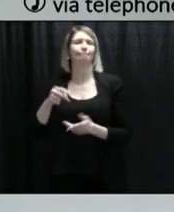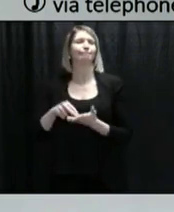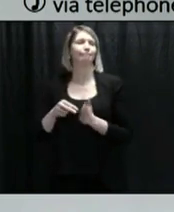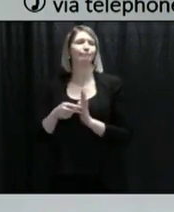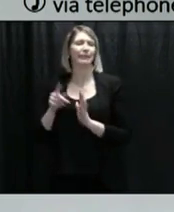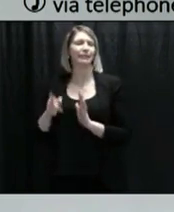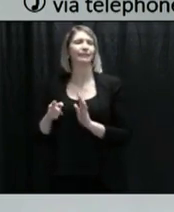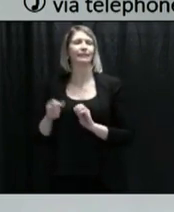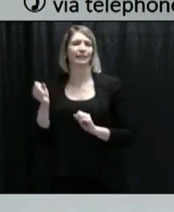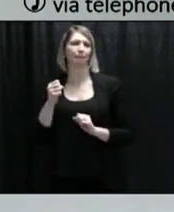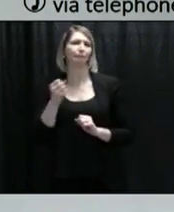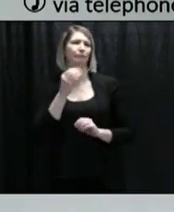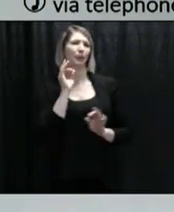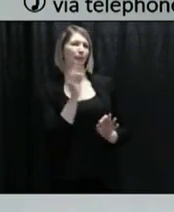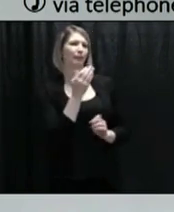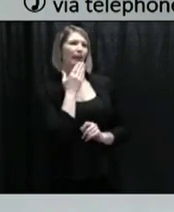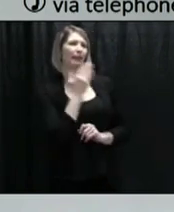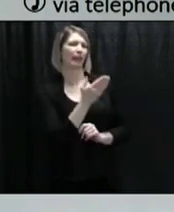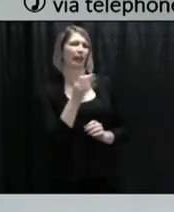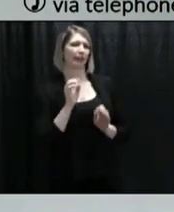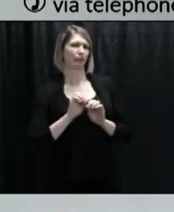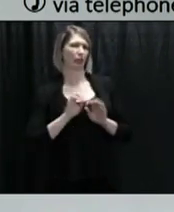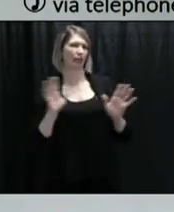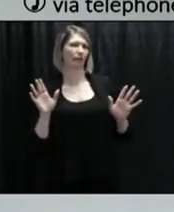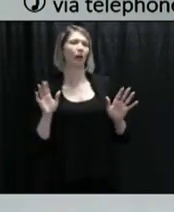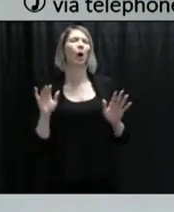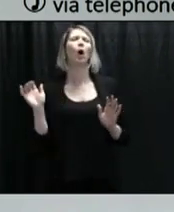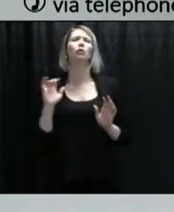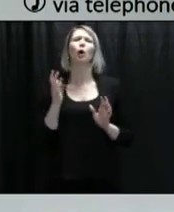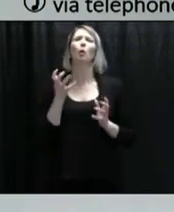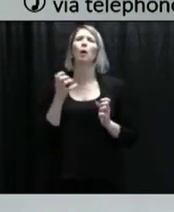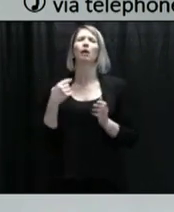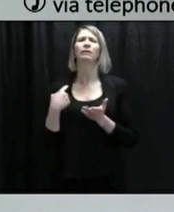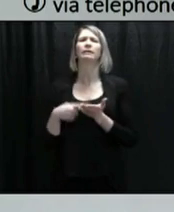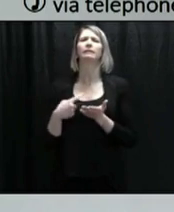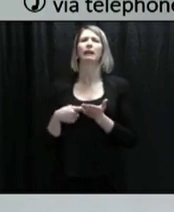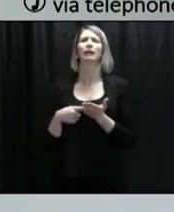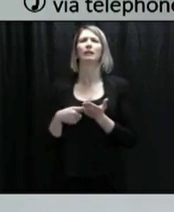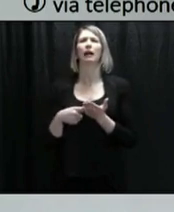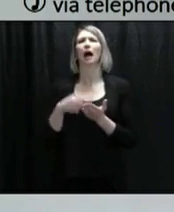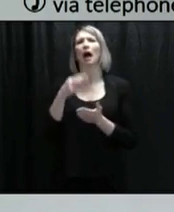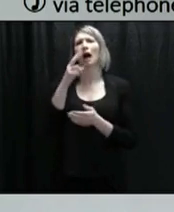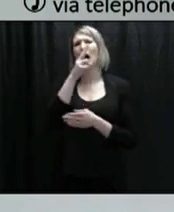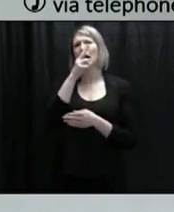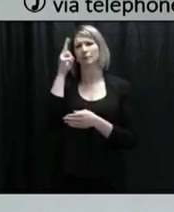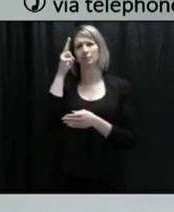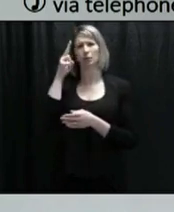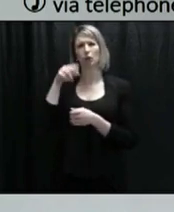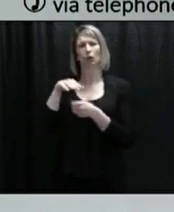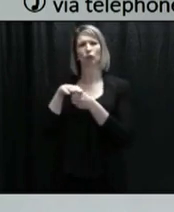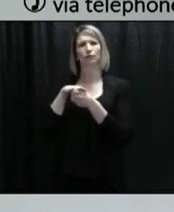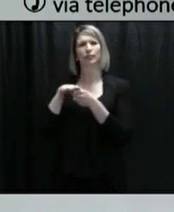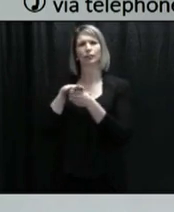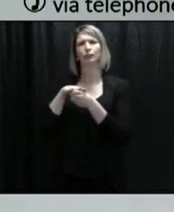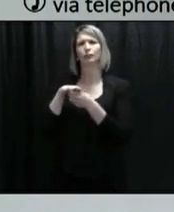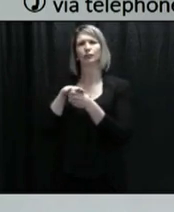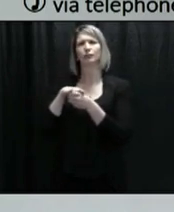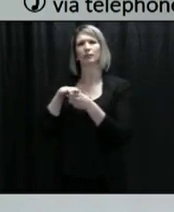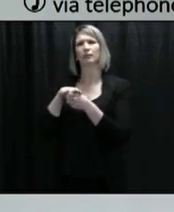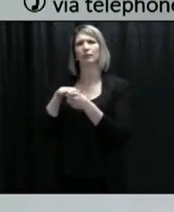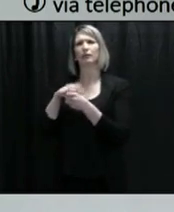Okay, thanks. And one last question about the hospitalizations. Can you say what health authorities both are located in?